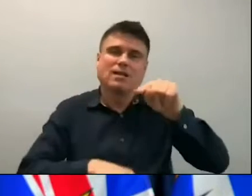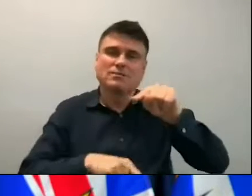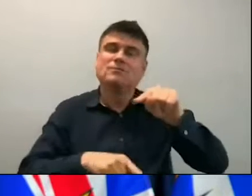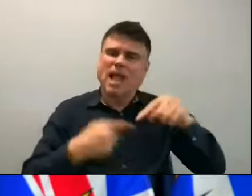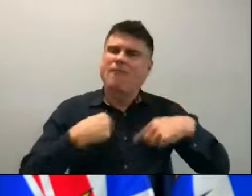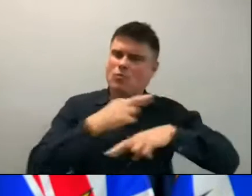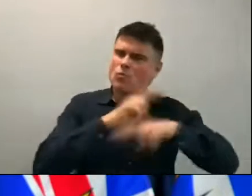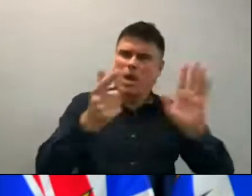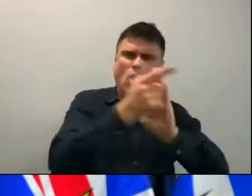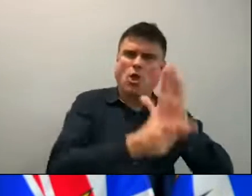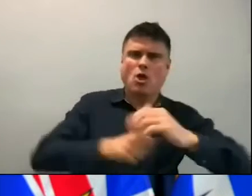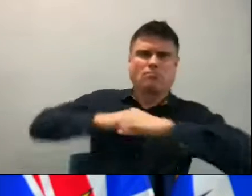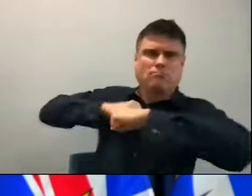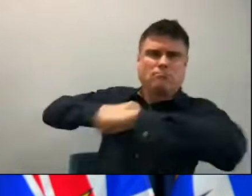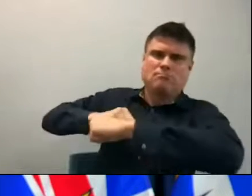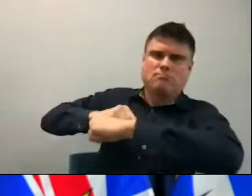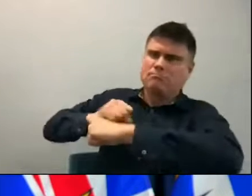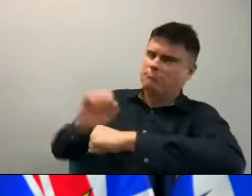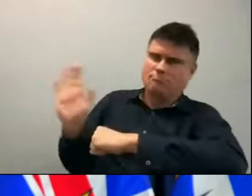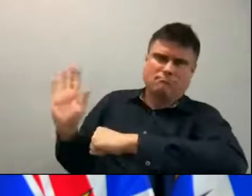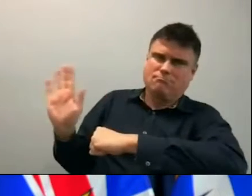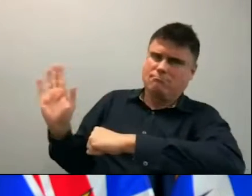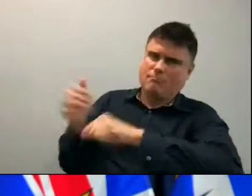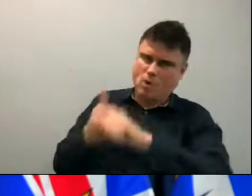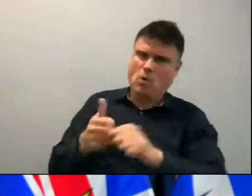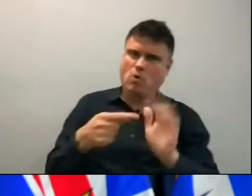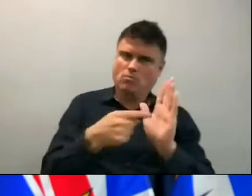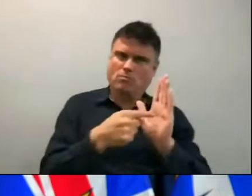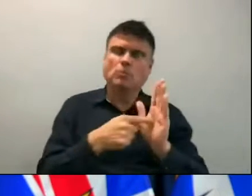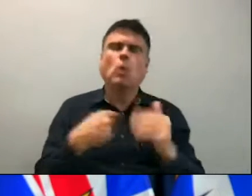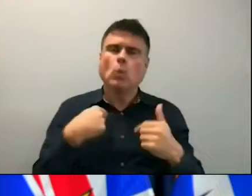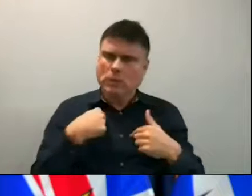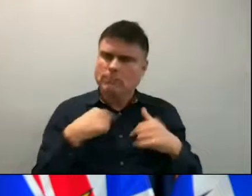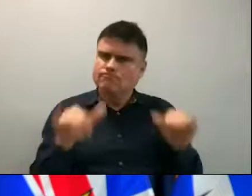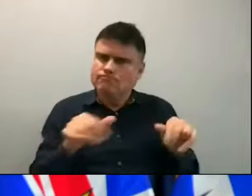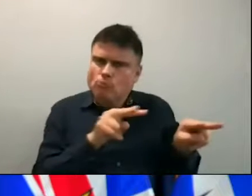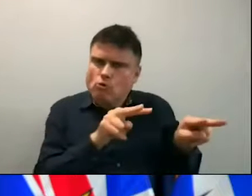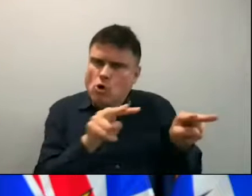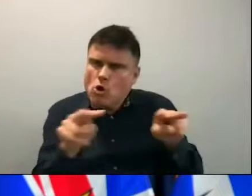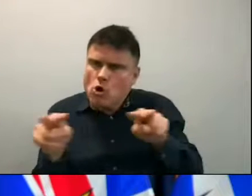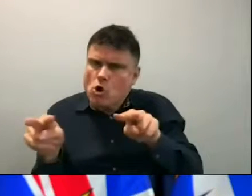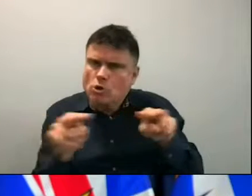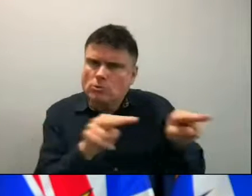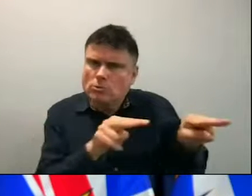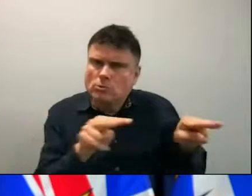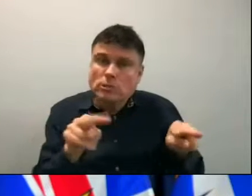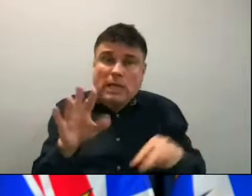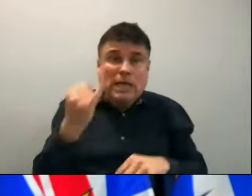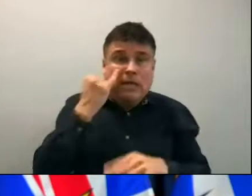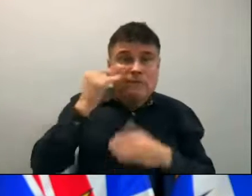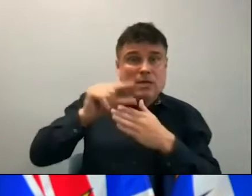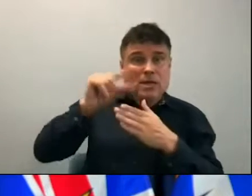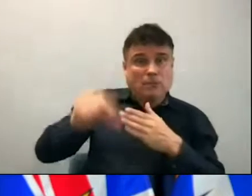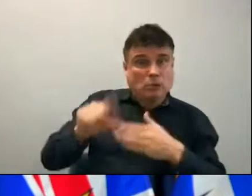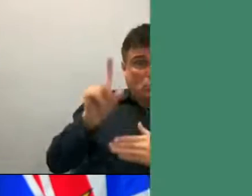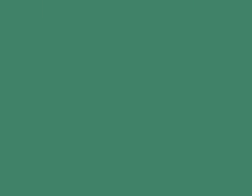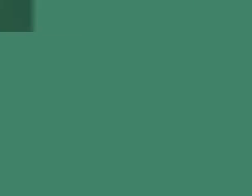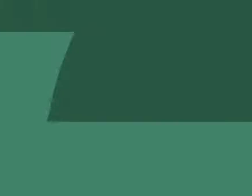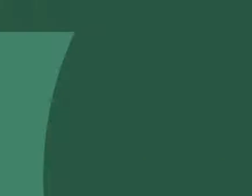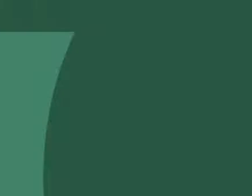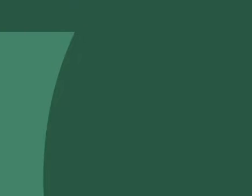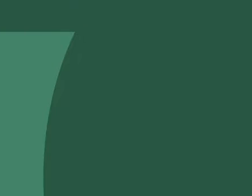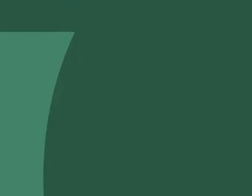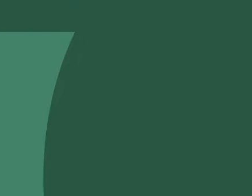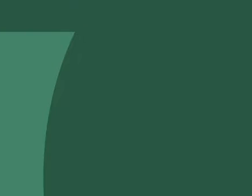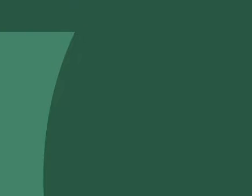undertaking, or that eventuality rather. And we will monitor it closely. And if there is something more that we can do, we will certainly take action.